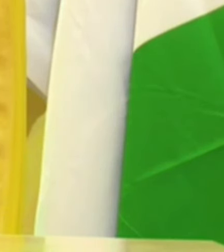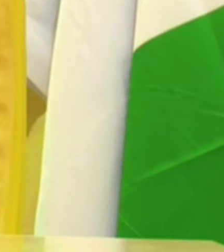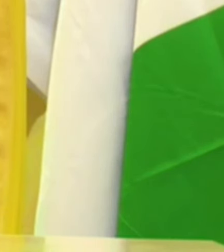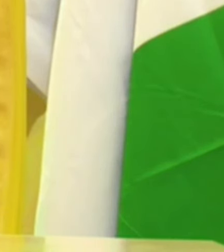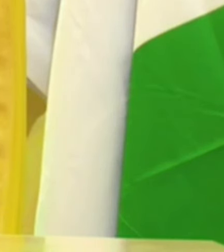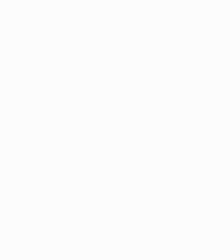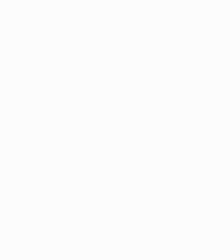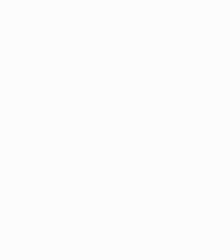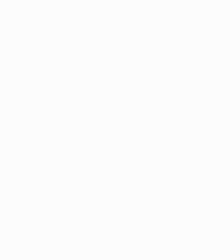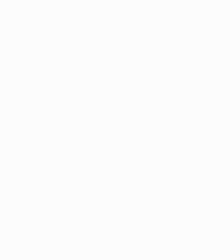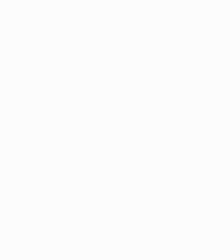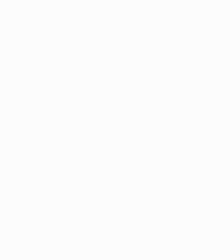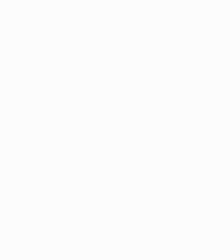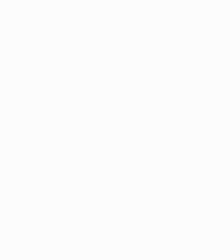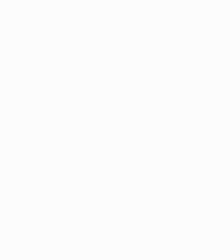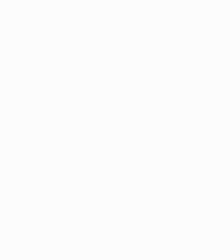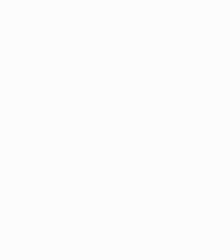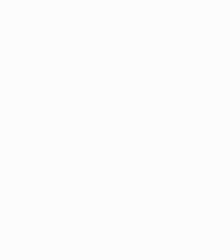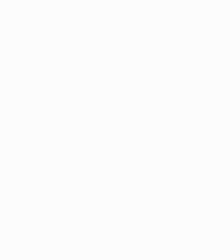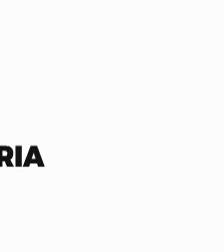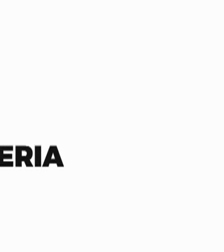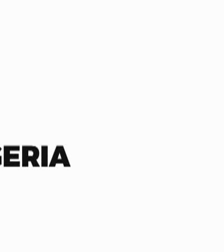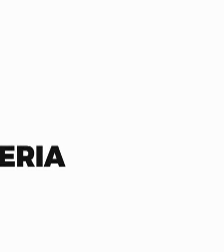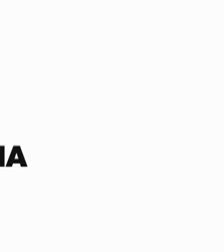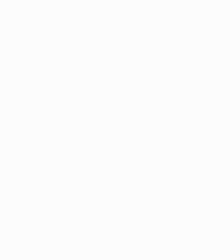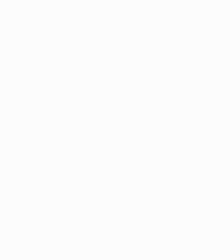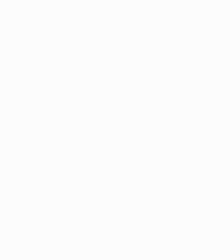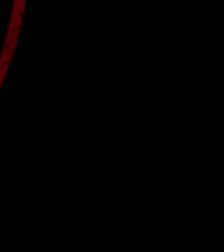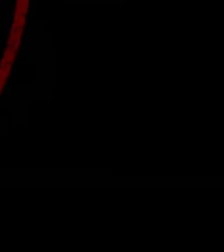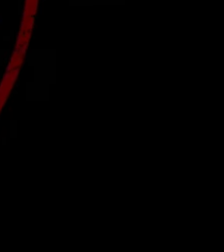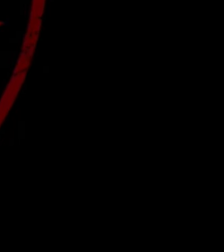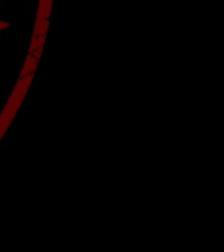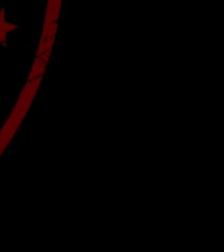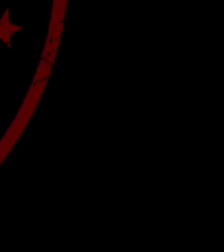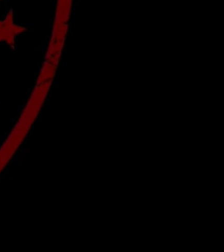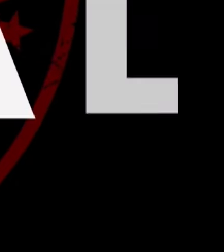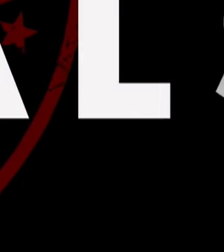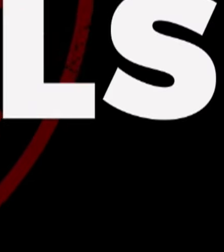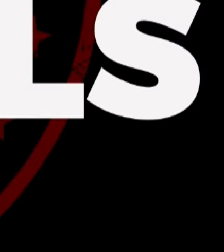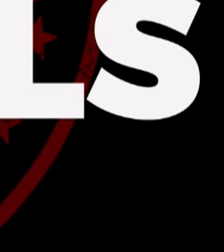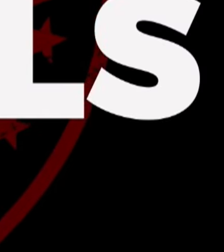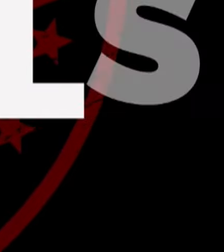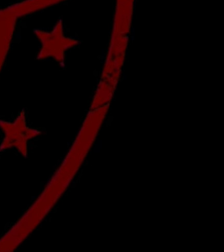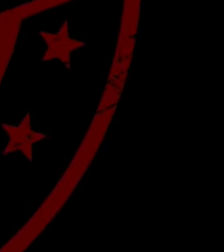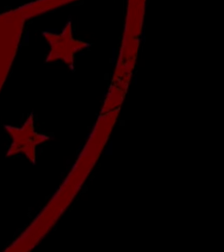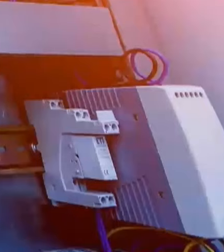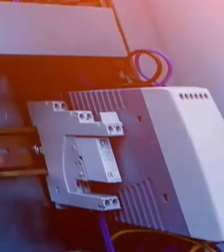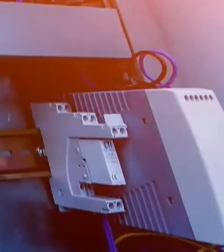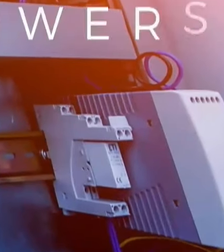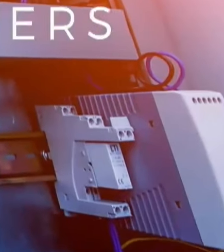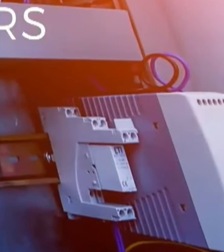of Nigeria. The Federal Government of Nigeria warns vandals of national assets,